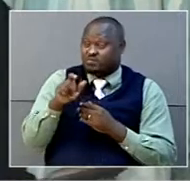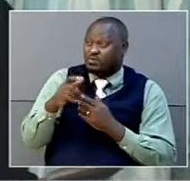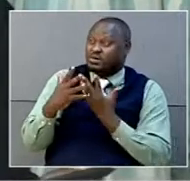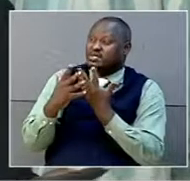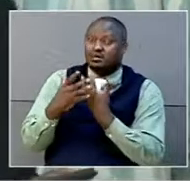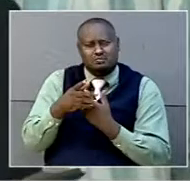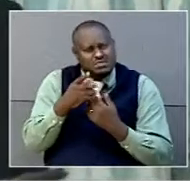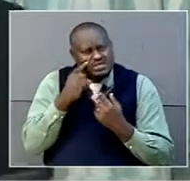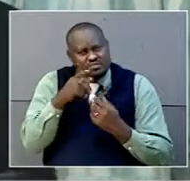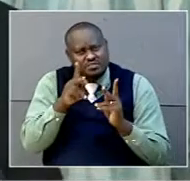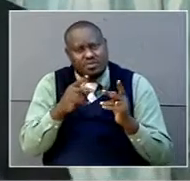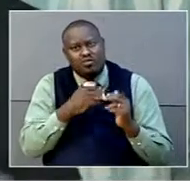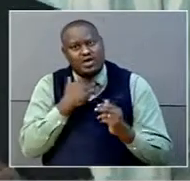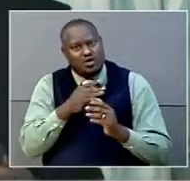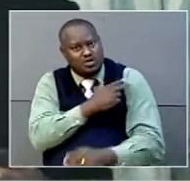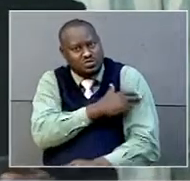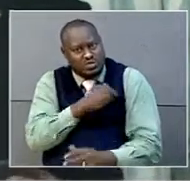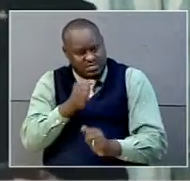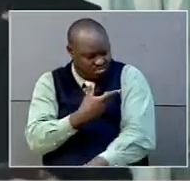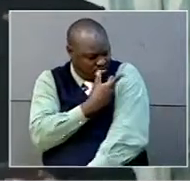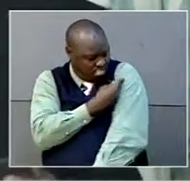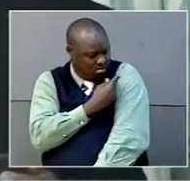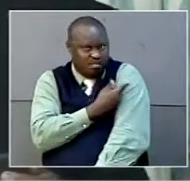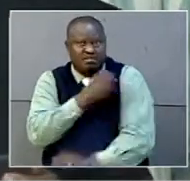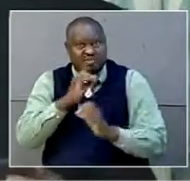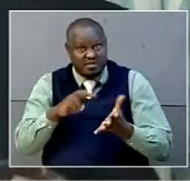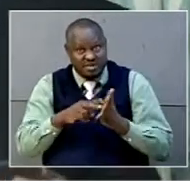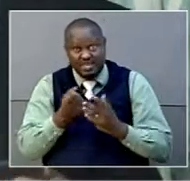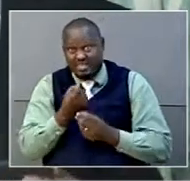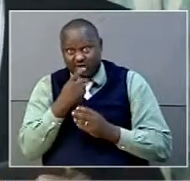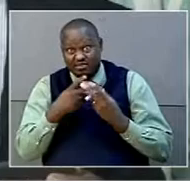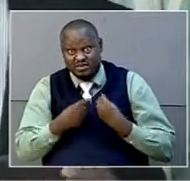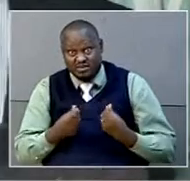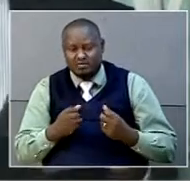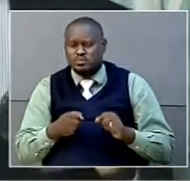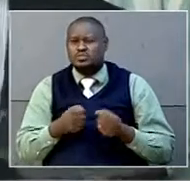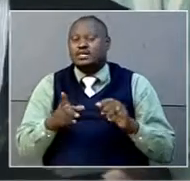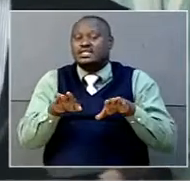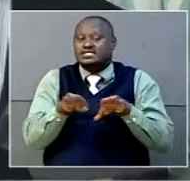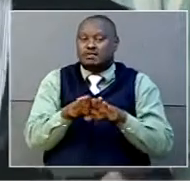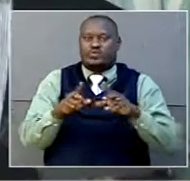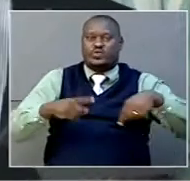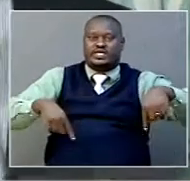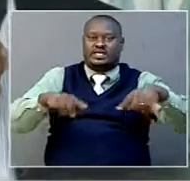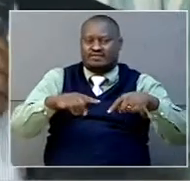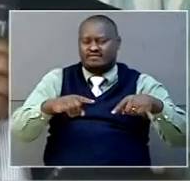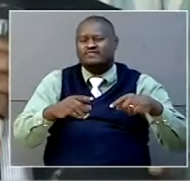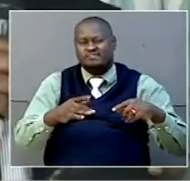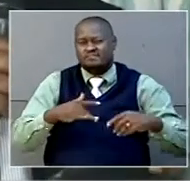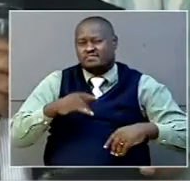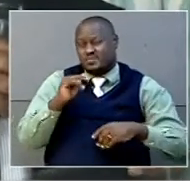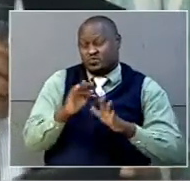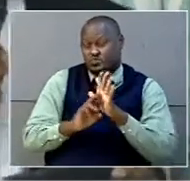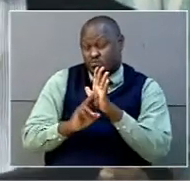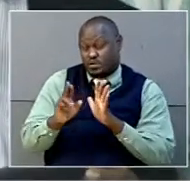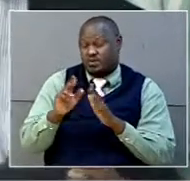treated them. For us also representing the society, unless somebody is put in, we